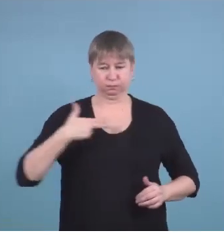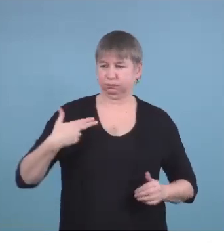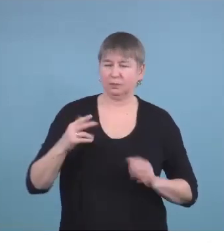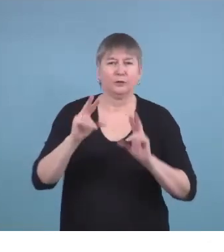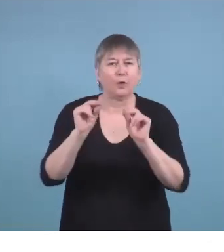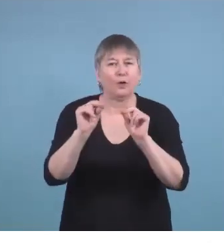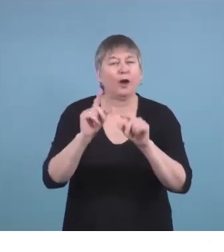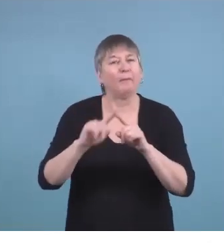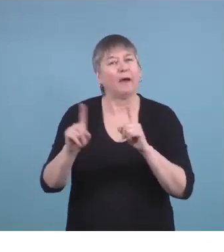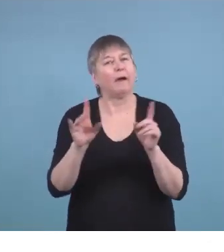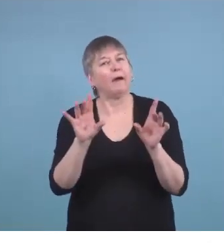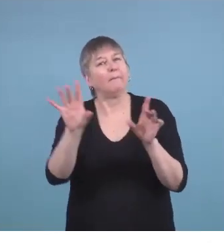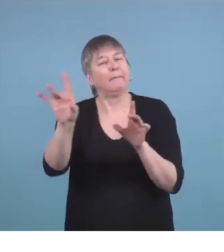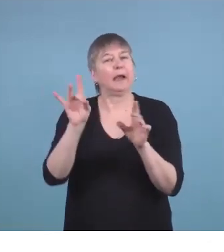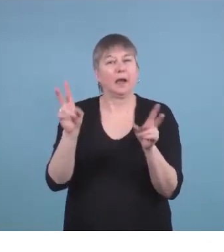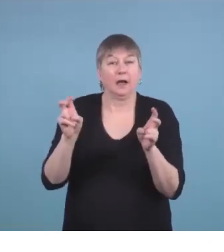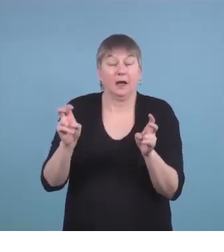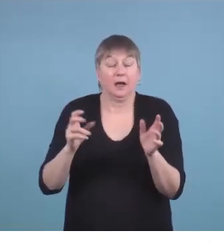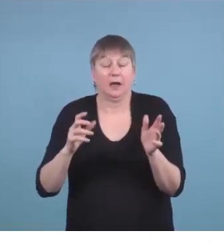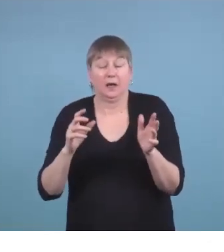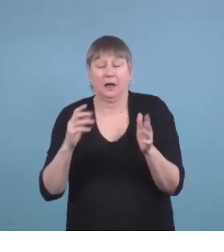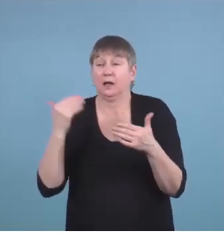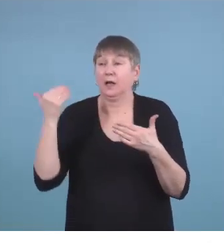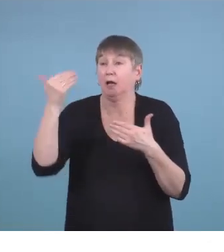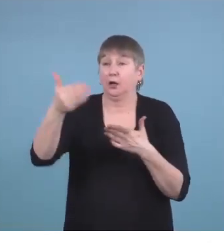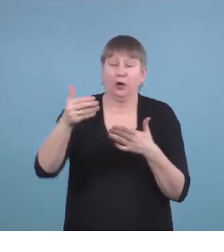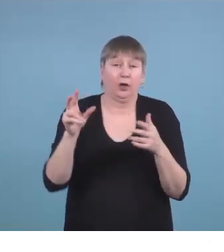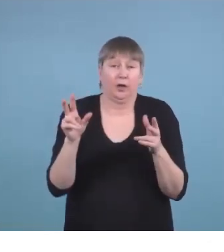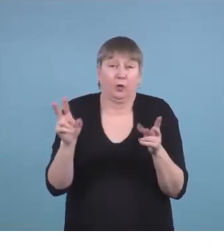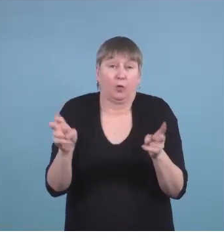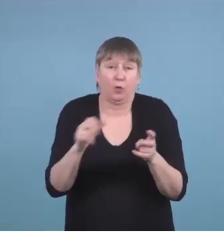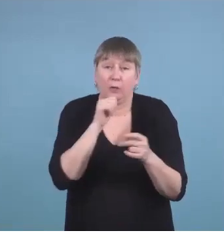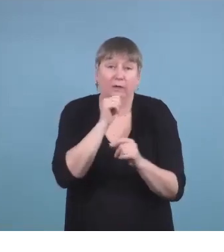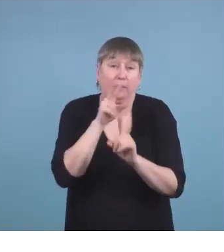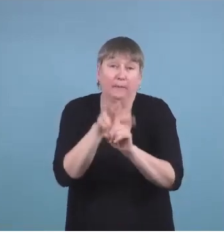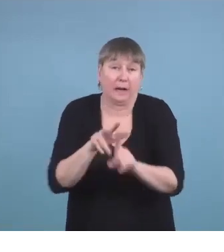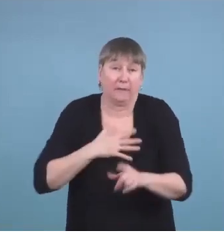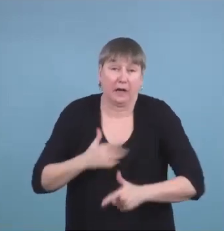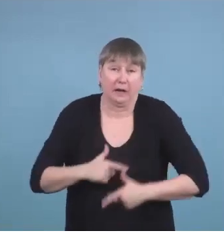quotes, I know mine does, not hold relevance to my life now.